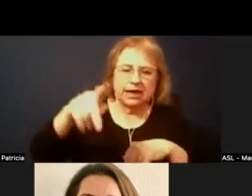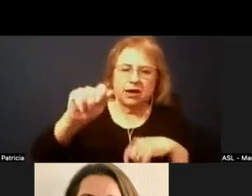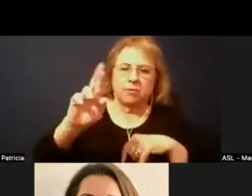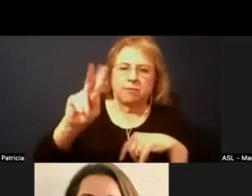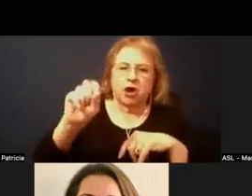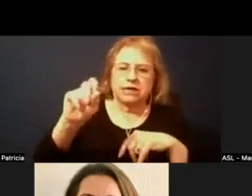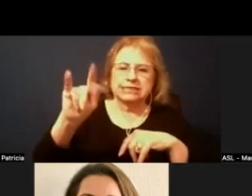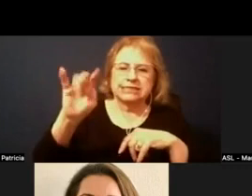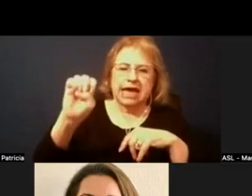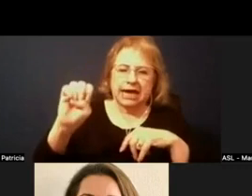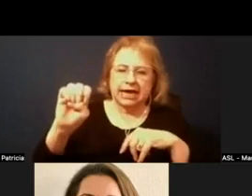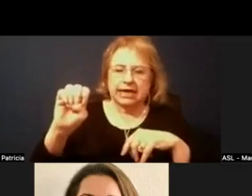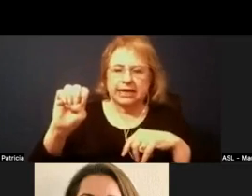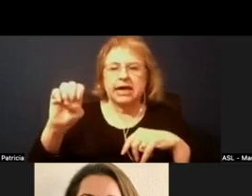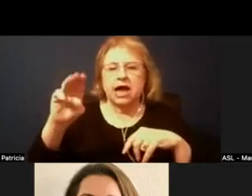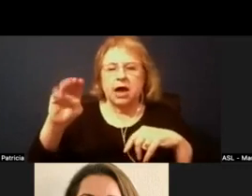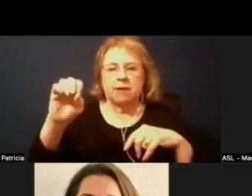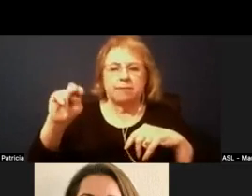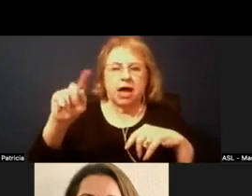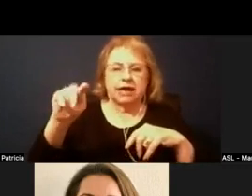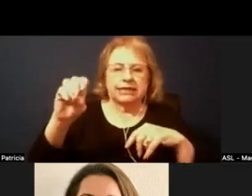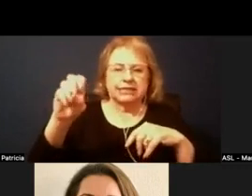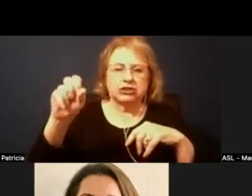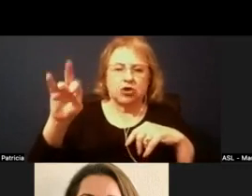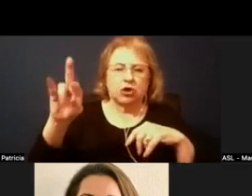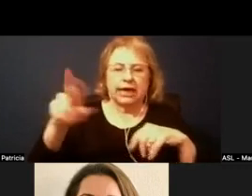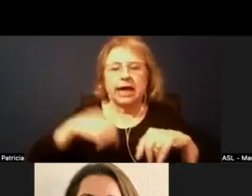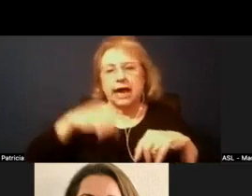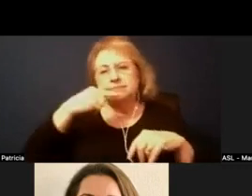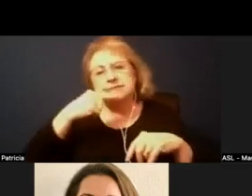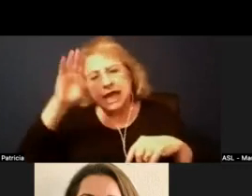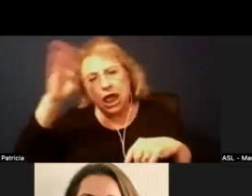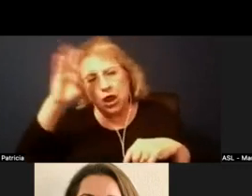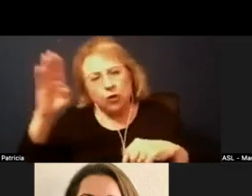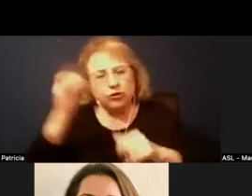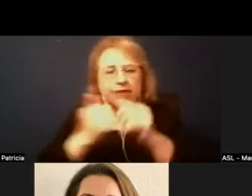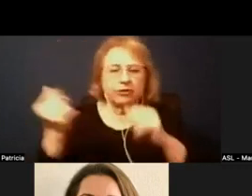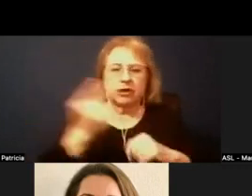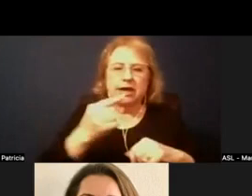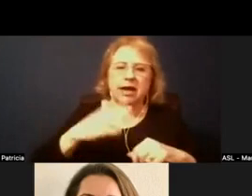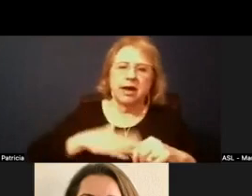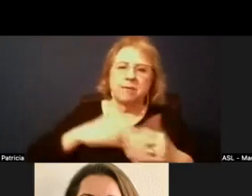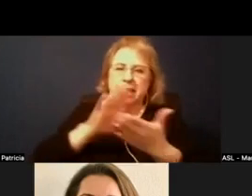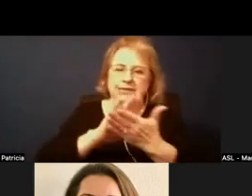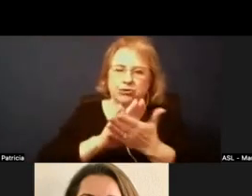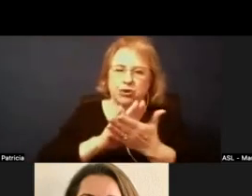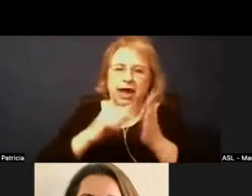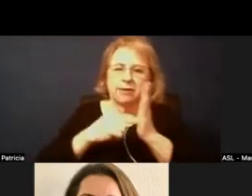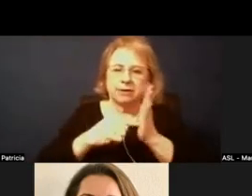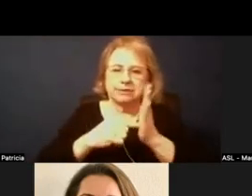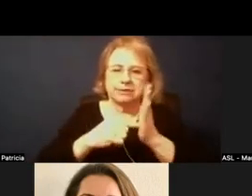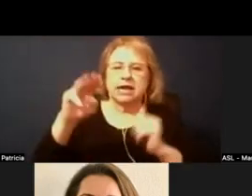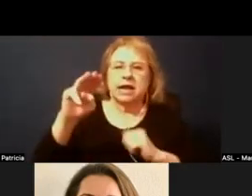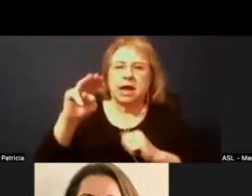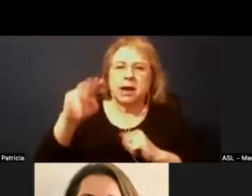board, superintendent Ochoa. It's an honor to be here tonight. I've been asked to share a little bit about my school site and probably represent Parkside Montessori,